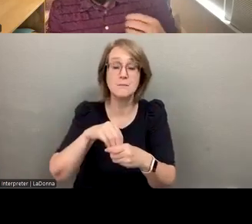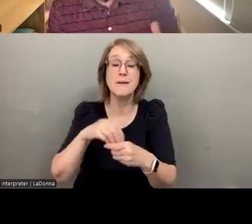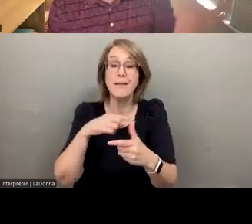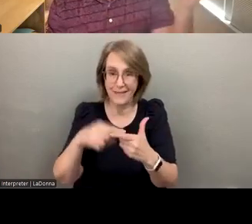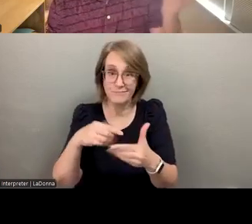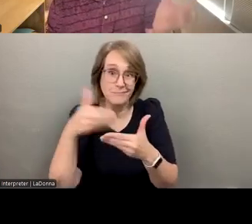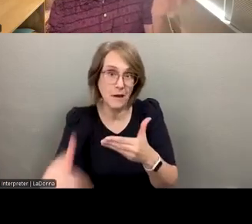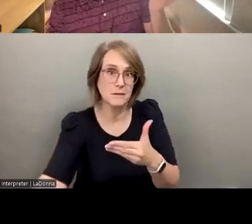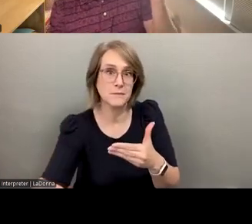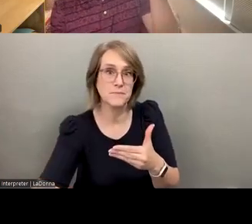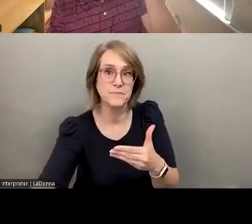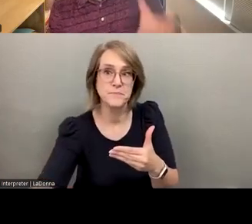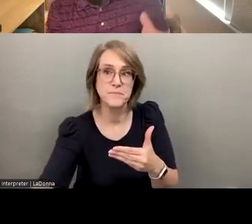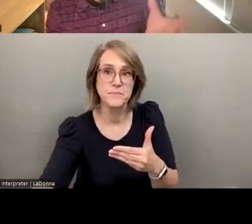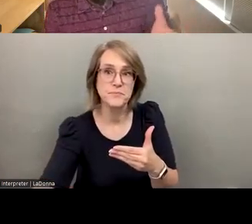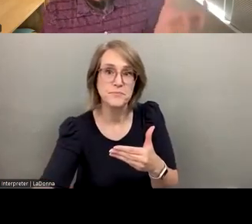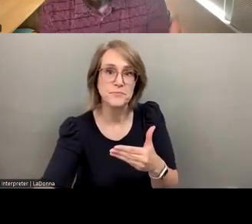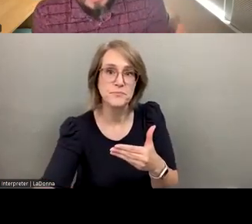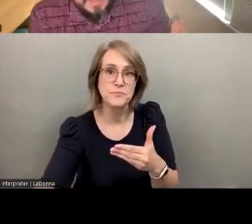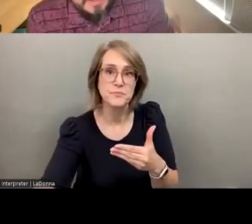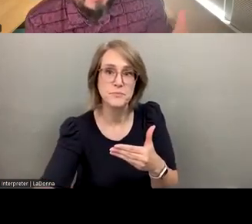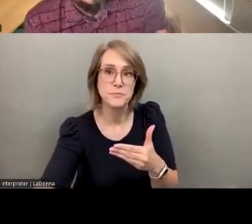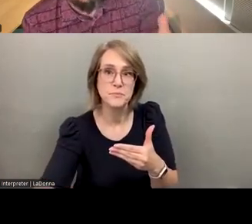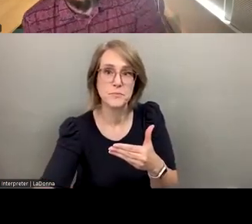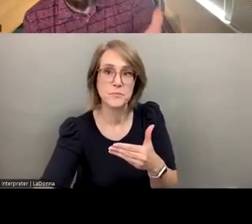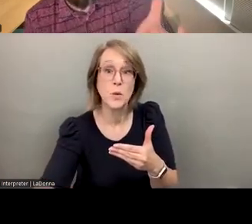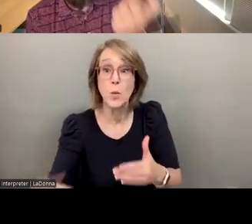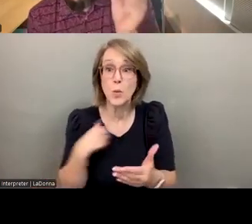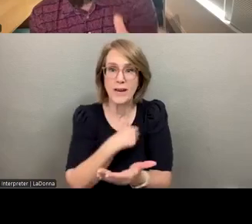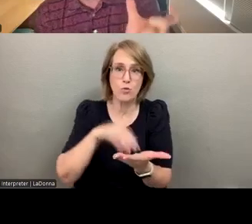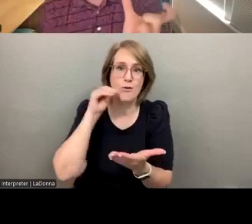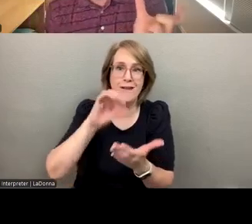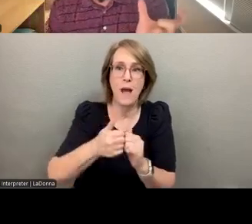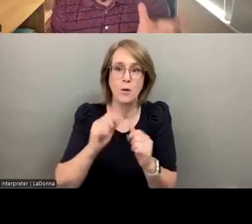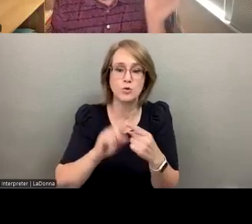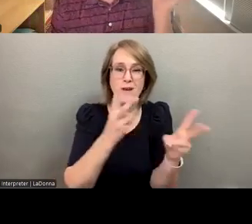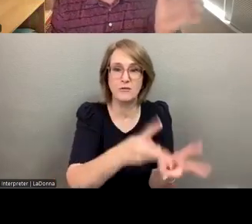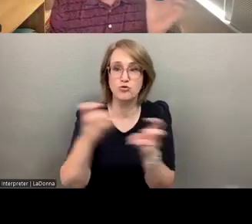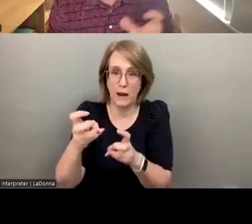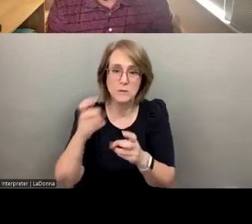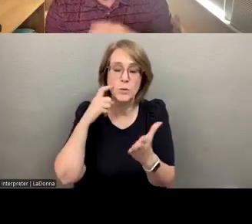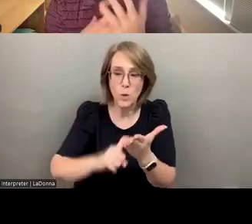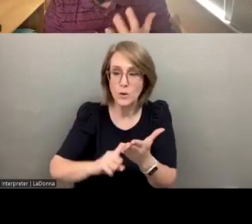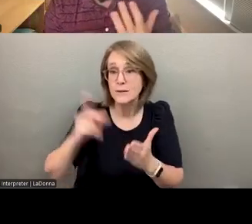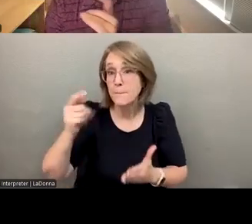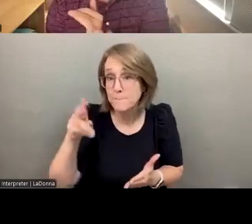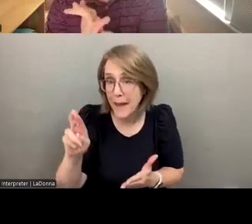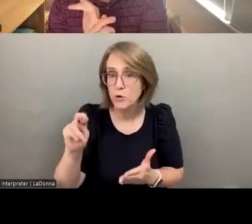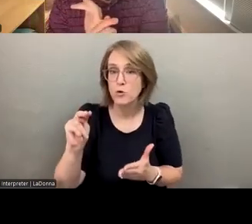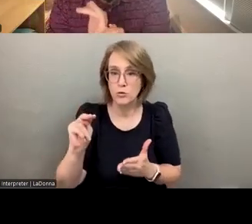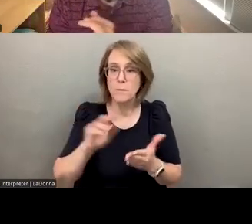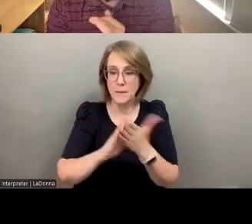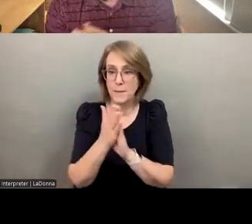then next slide, we learned how to extract these things where we can take patterns from words and turn them into data.